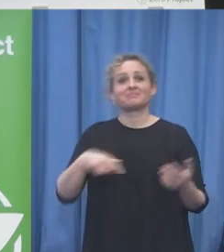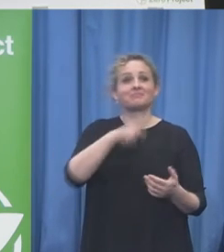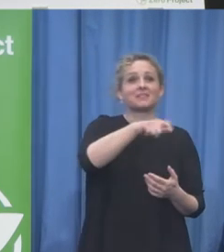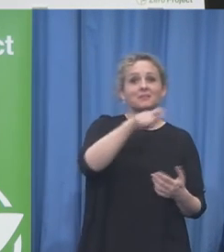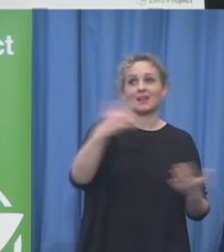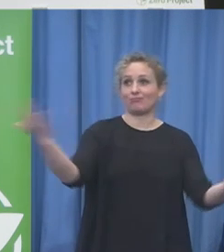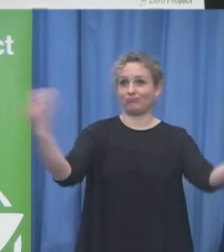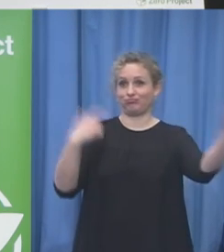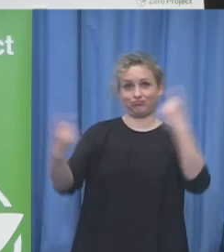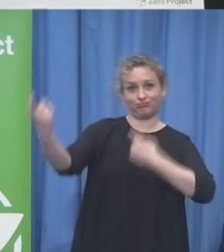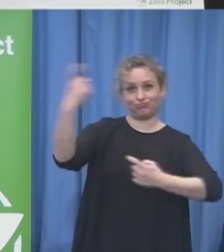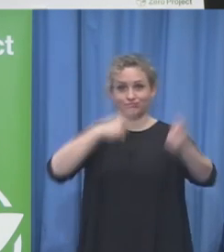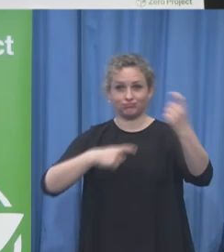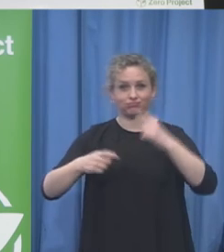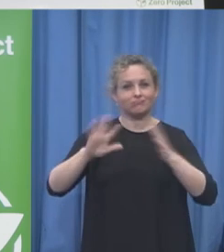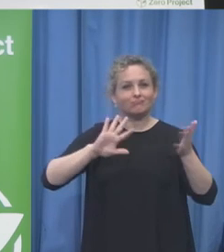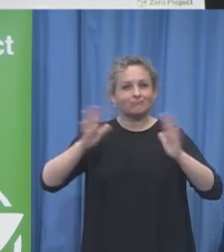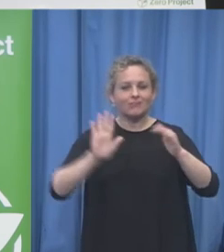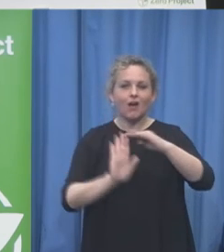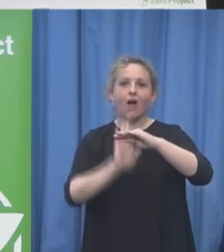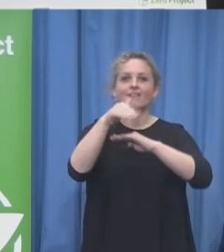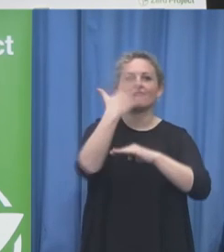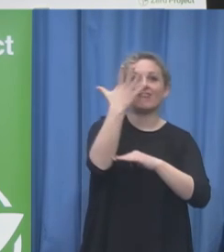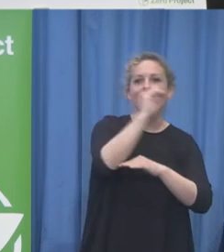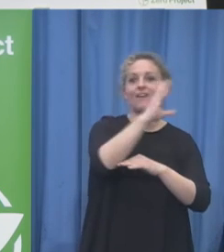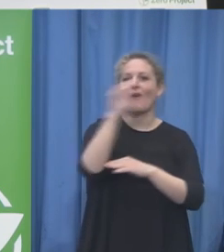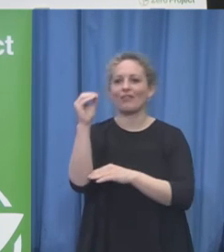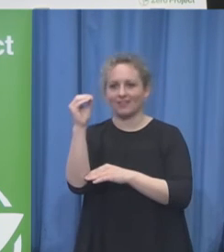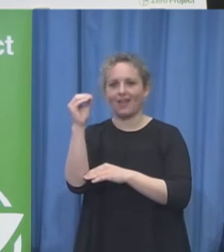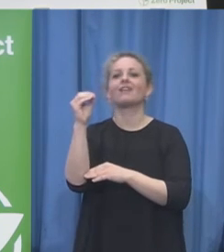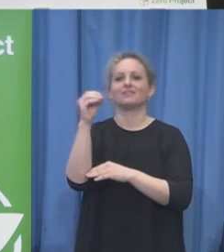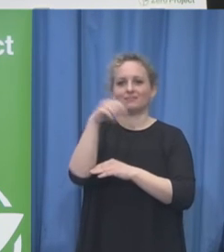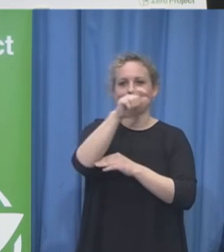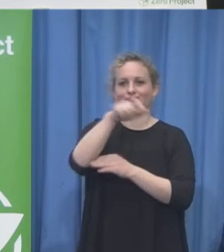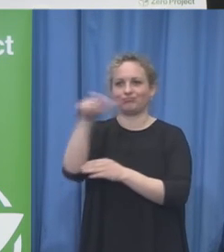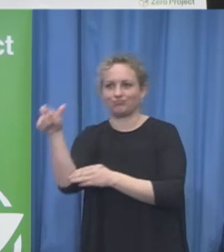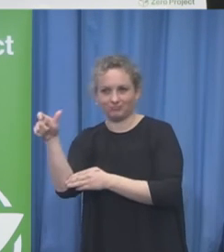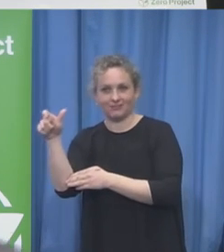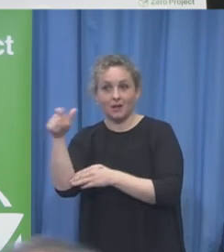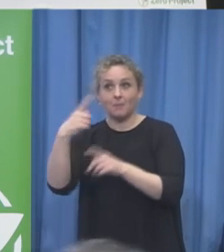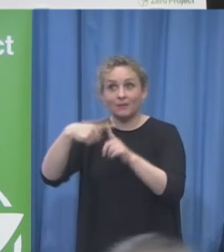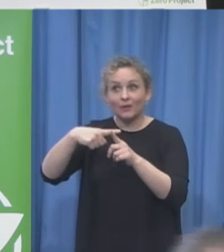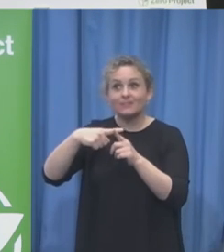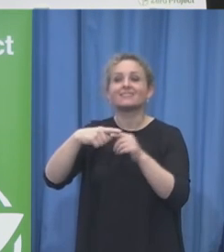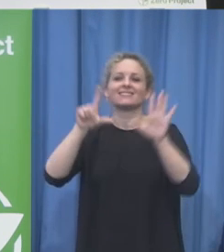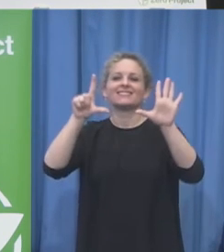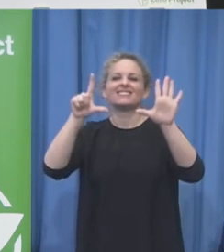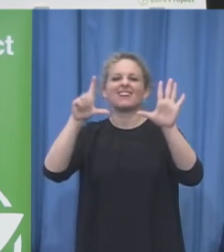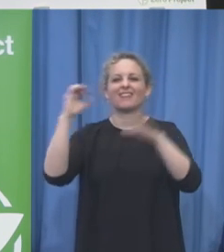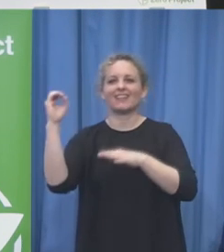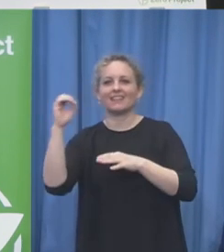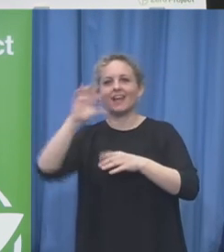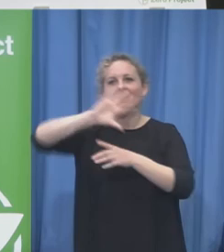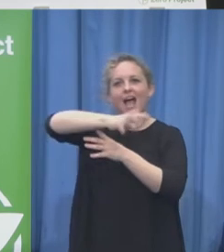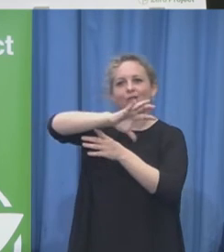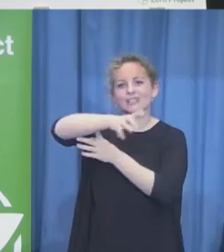some 70 countries that means from Afghanistan to Vietnam